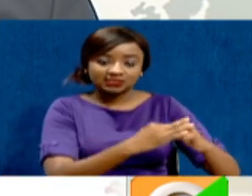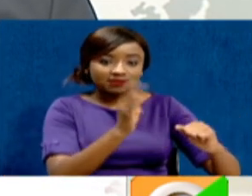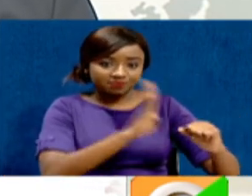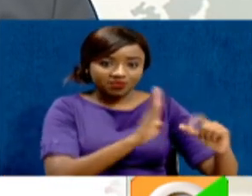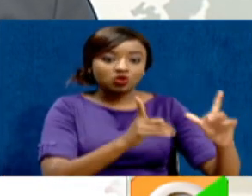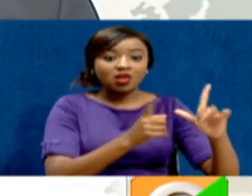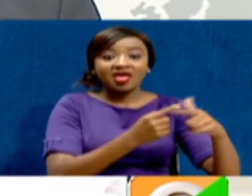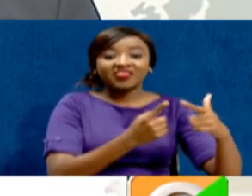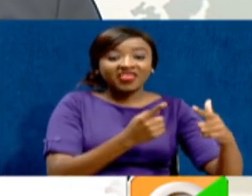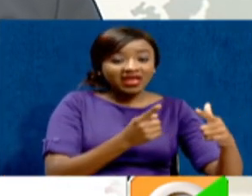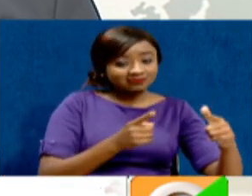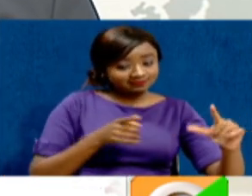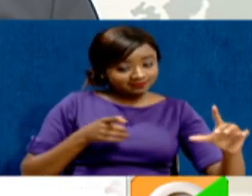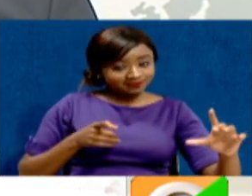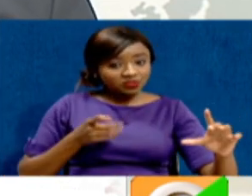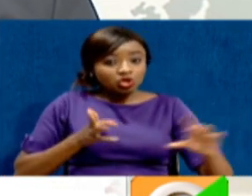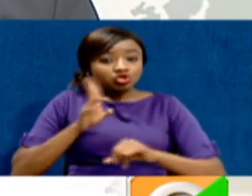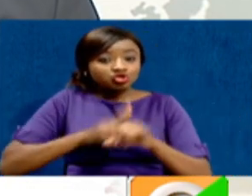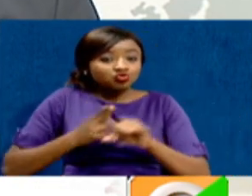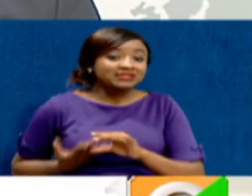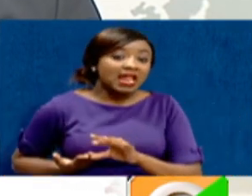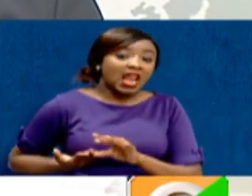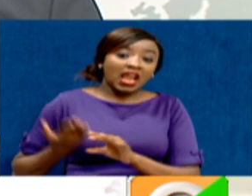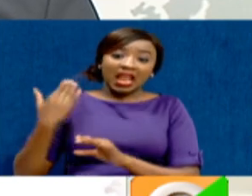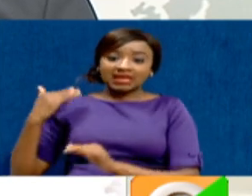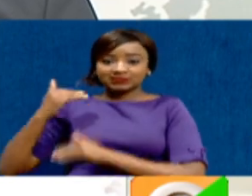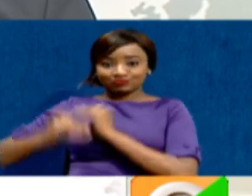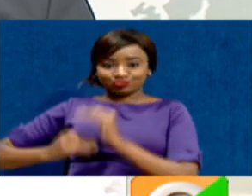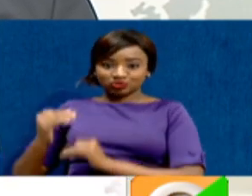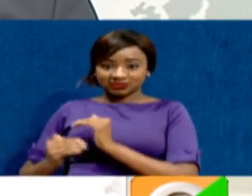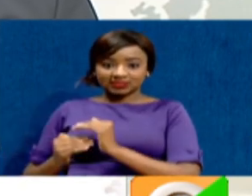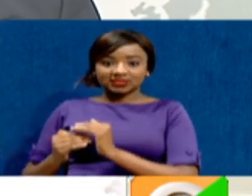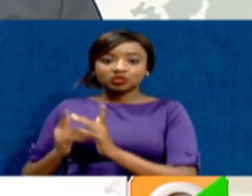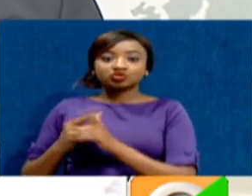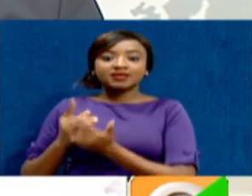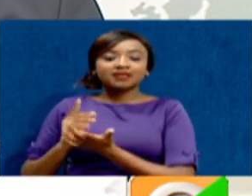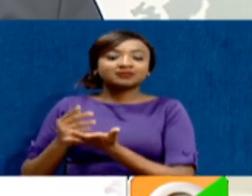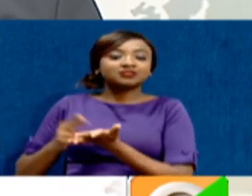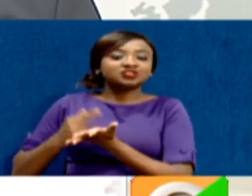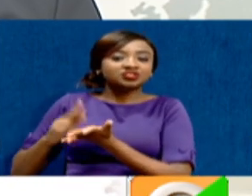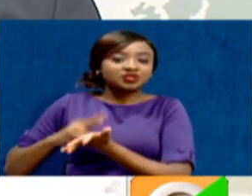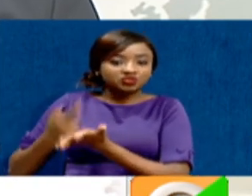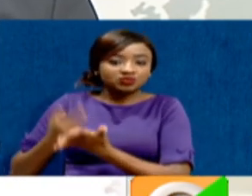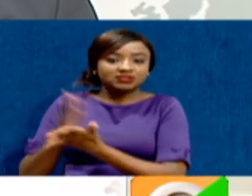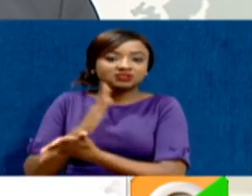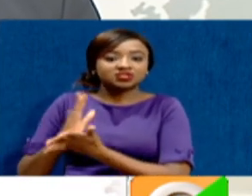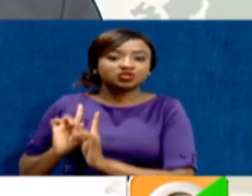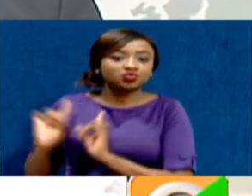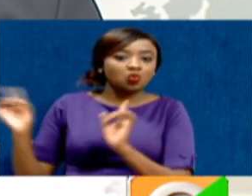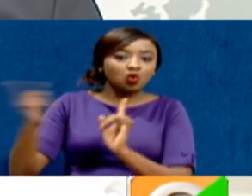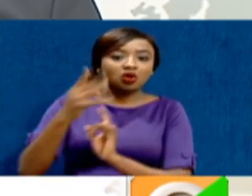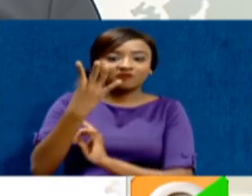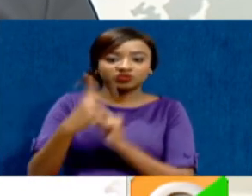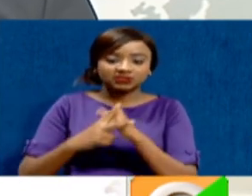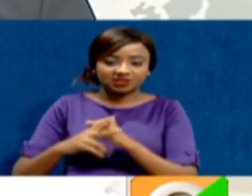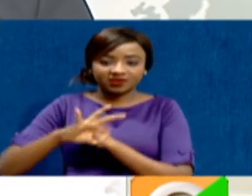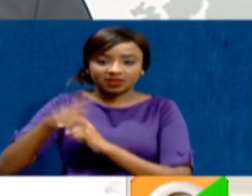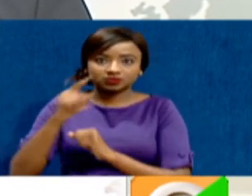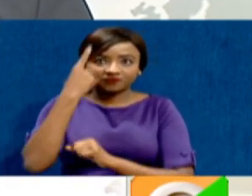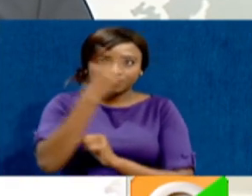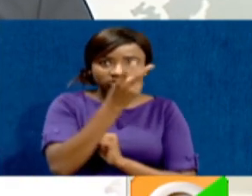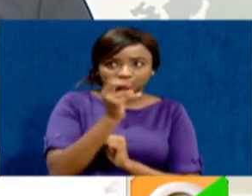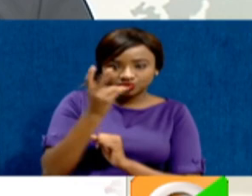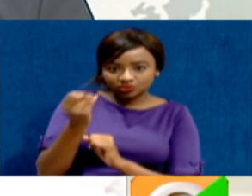is, use the last formula that was used in the last financial year to share resources to the 47 counties in the 2020-2021